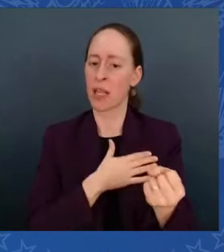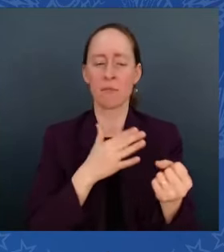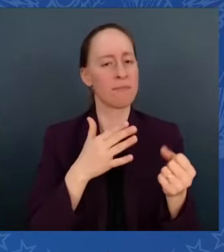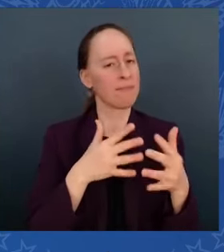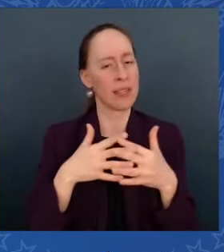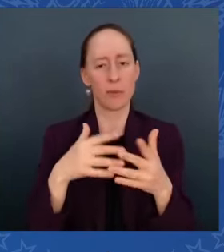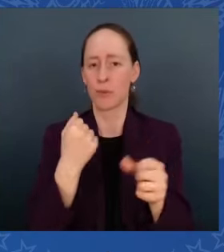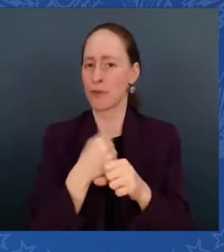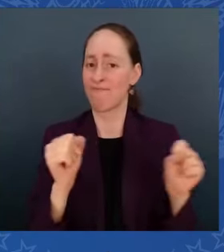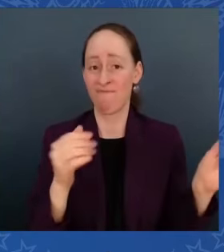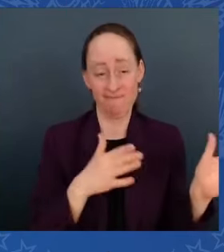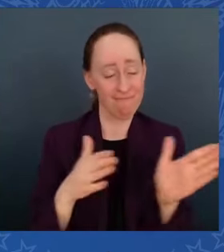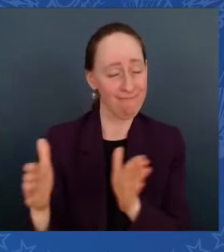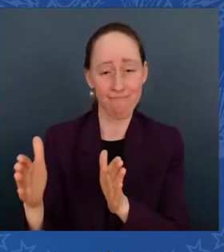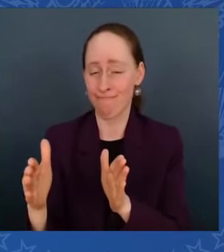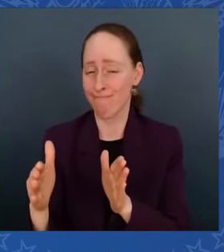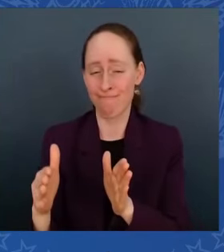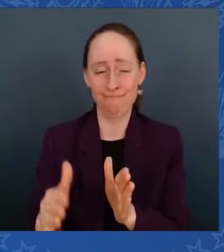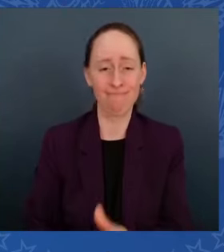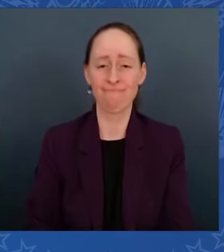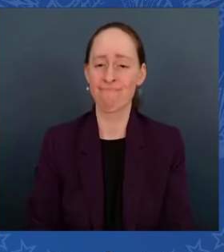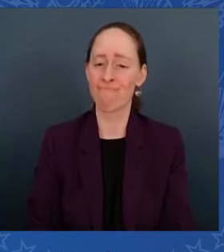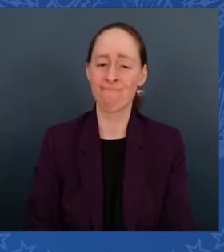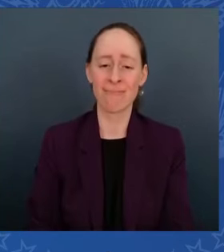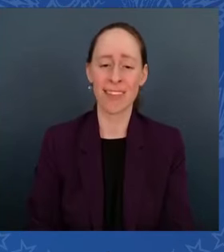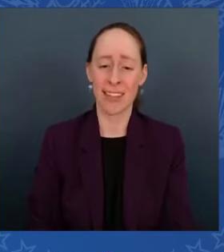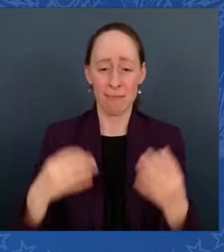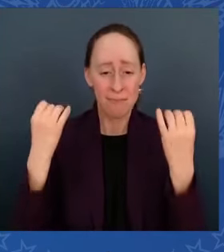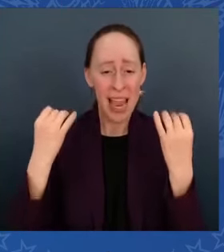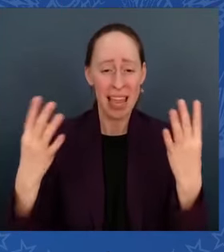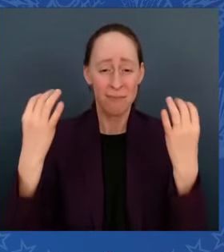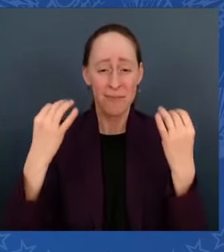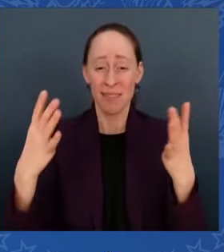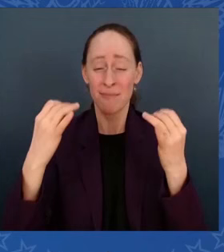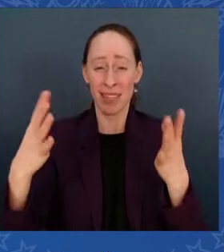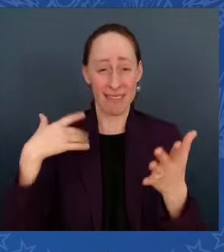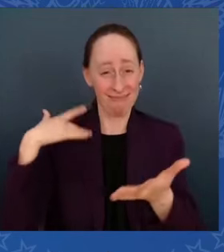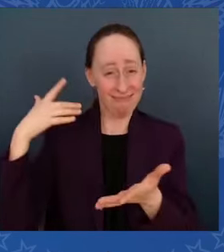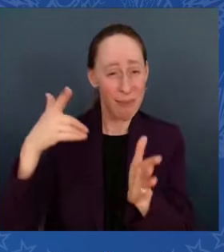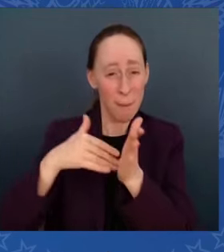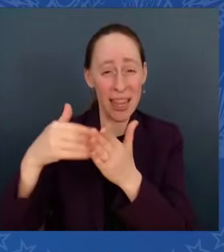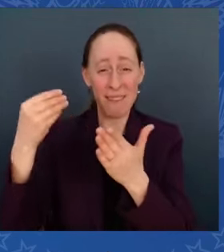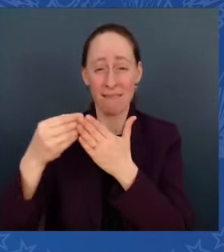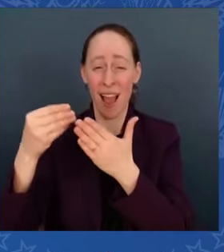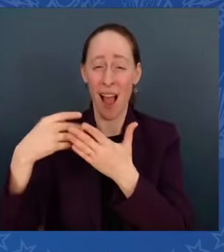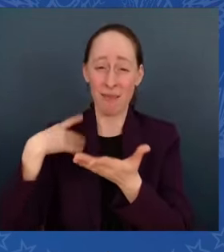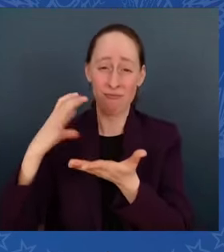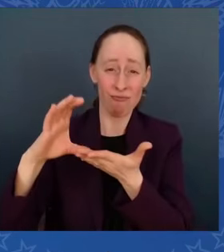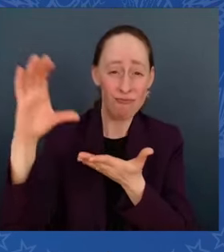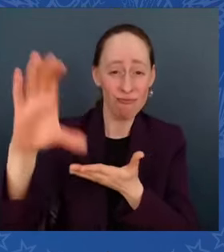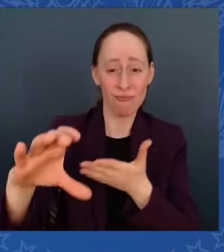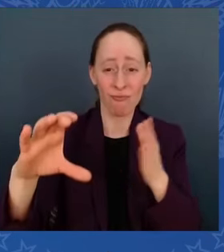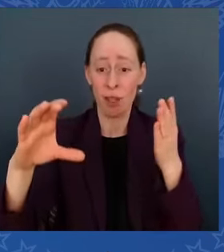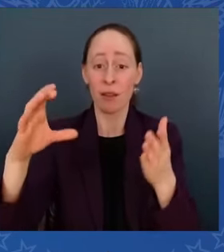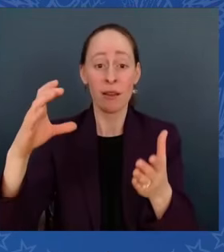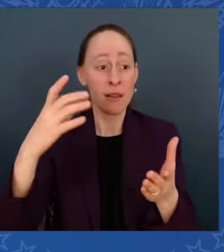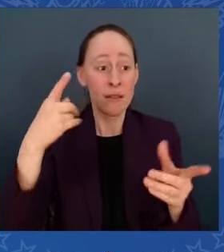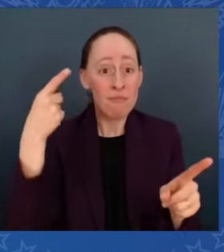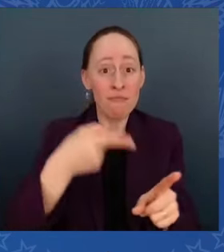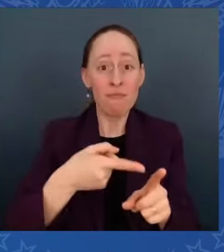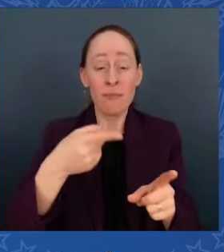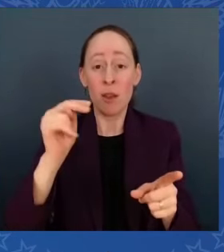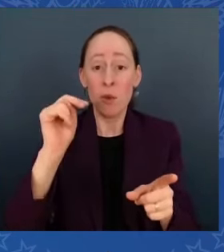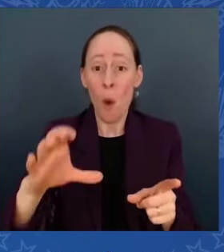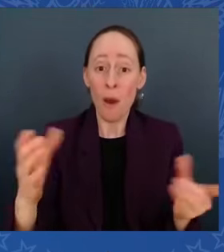deliver drinking water to all of North Carolina schools. The vast majority of them voted against the infrastructure law as well. In fact,